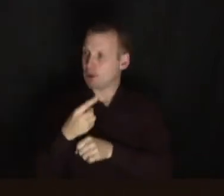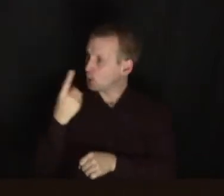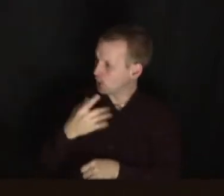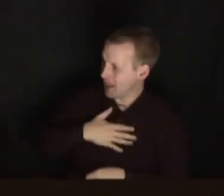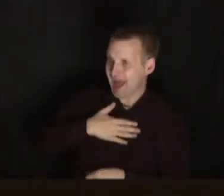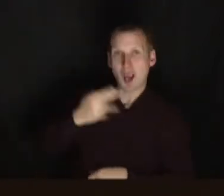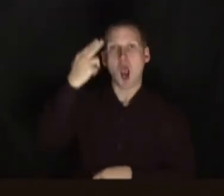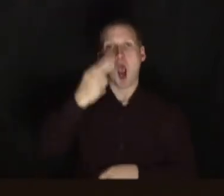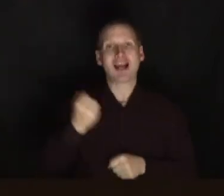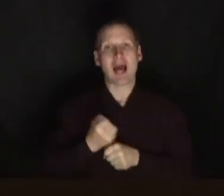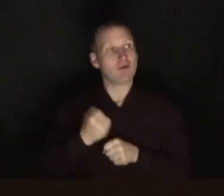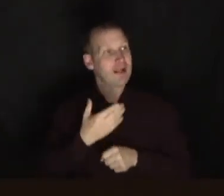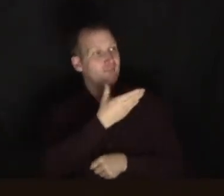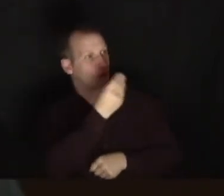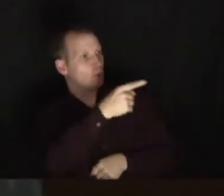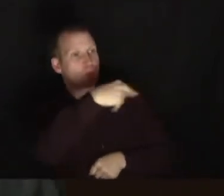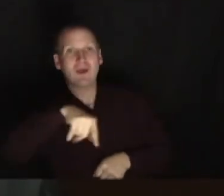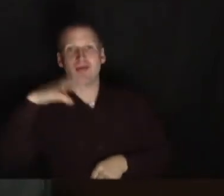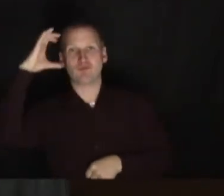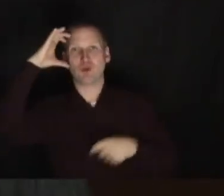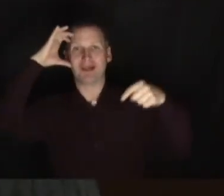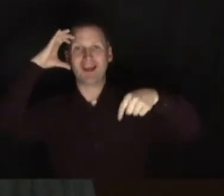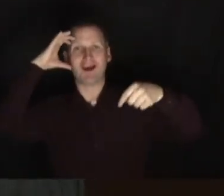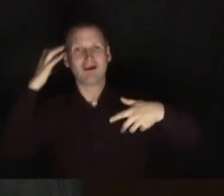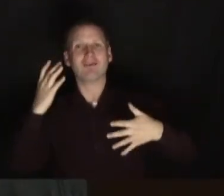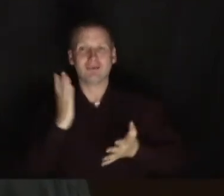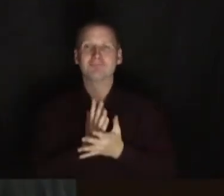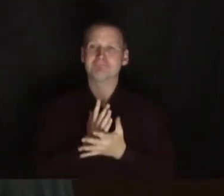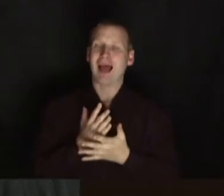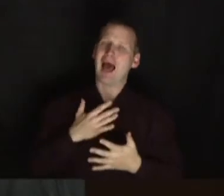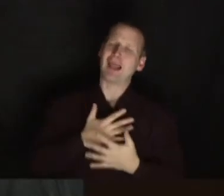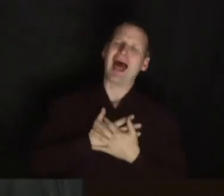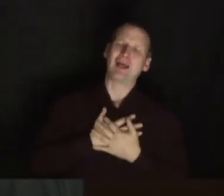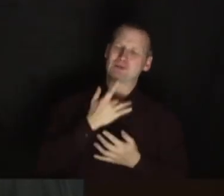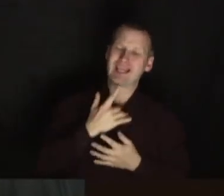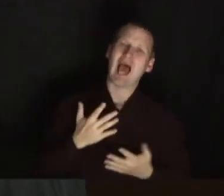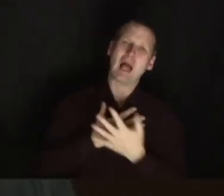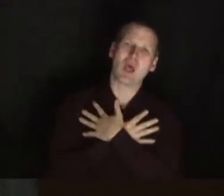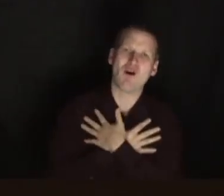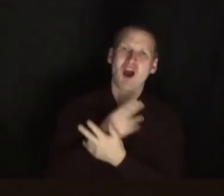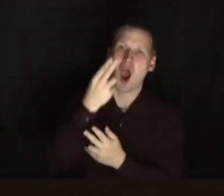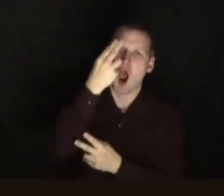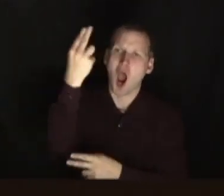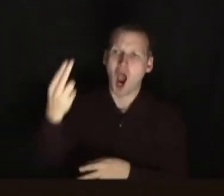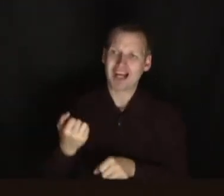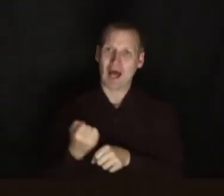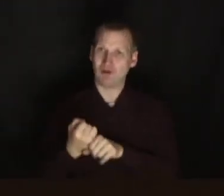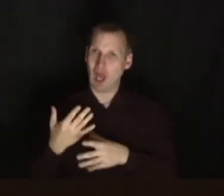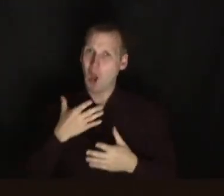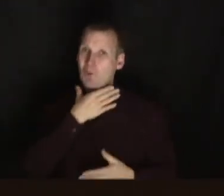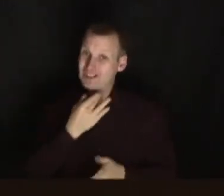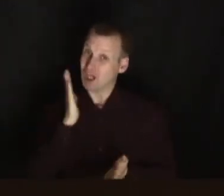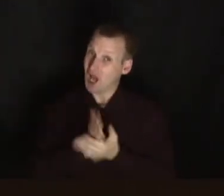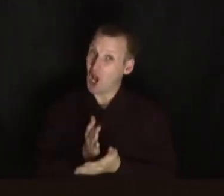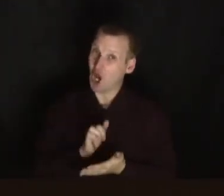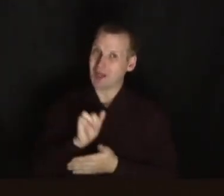gallery? Fair few in the room. I would love to say that I love an art gallery. I wish I was that cultured. The honest truth